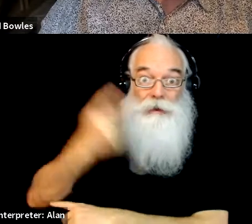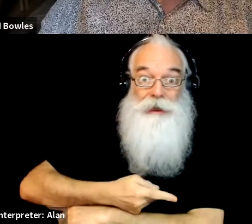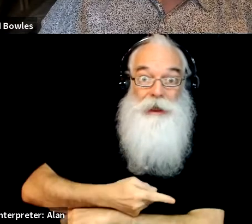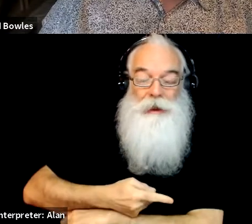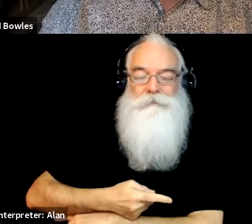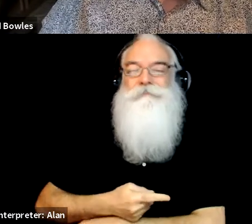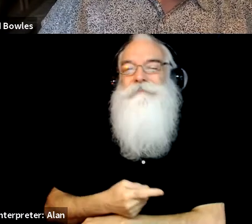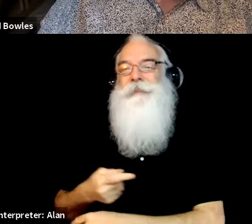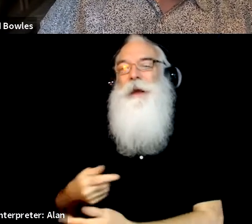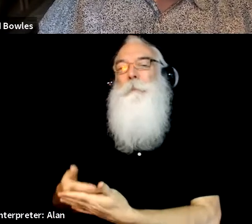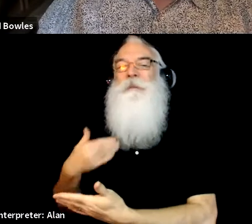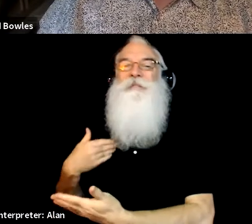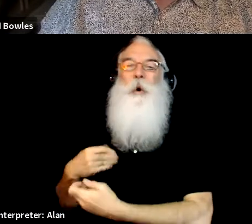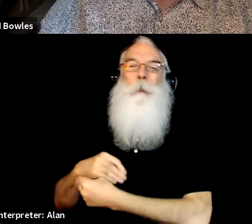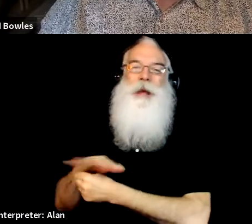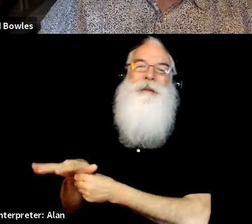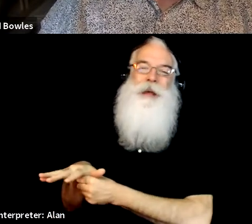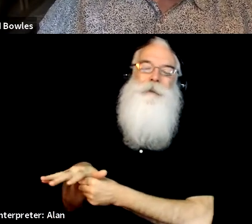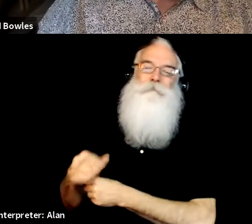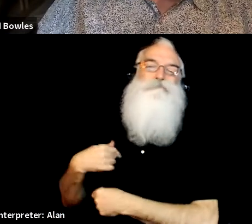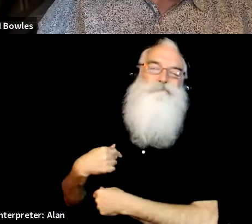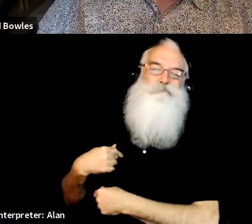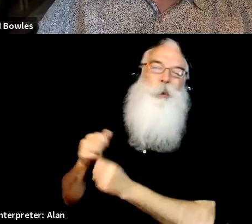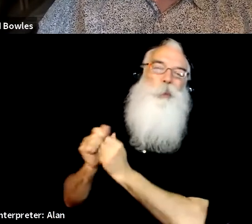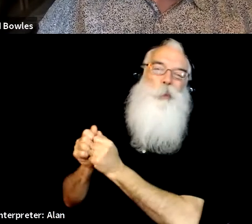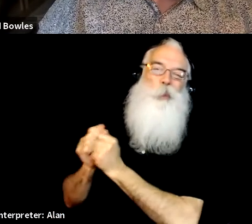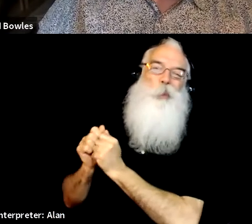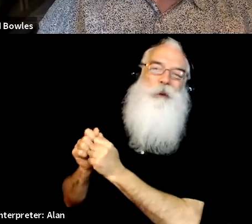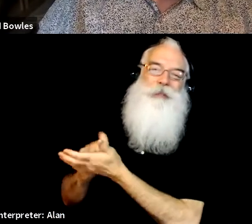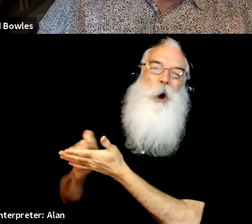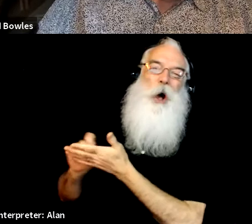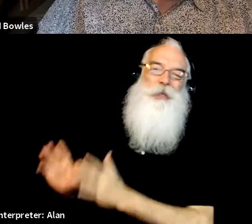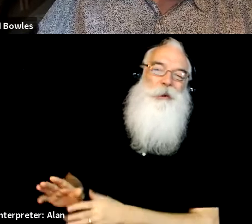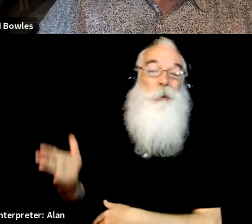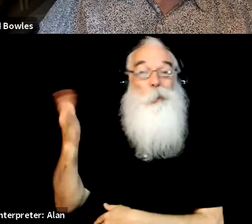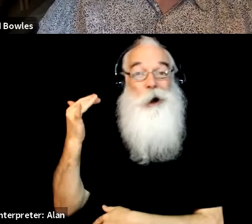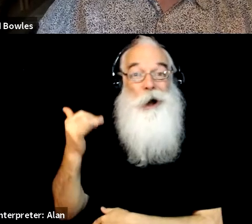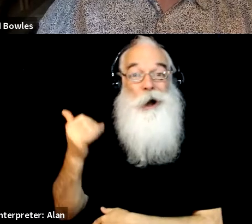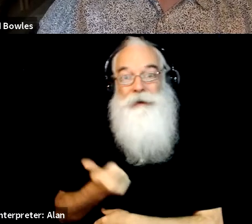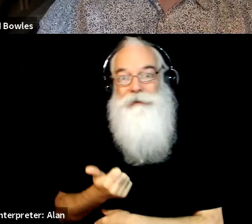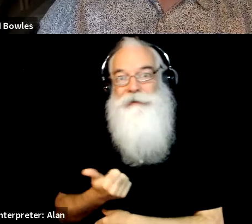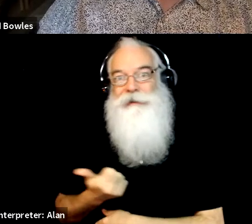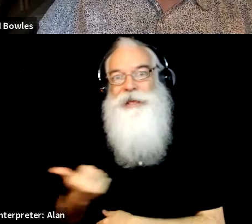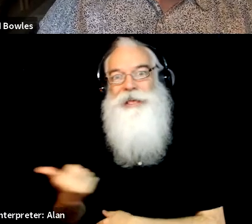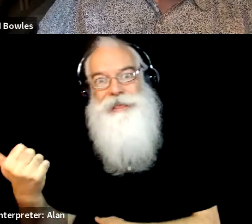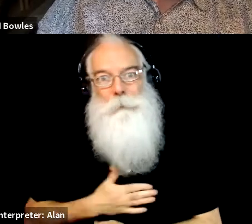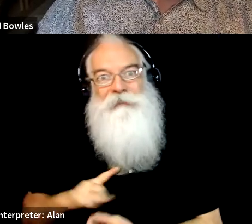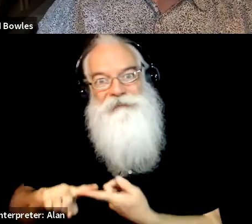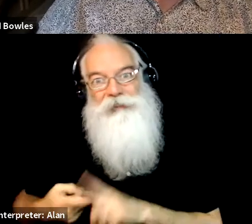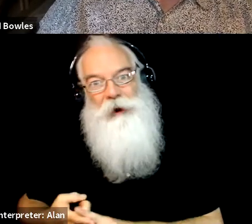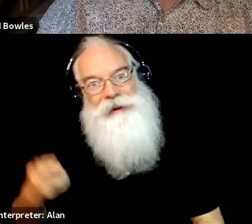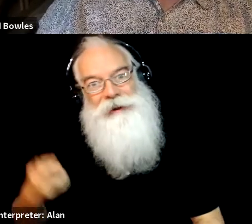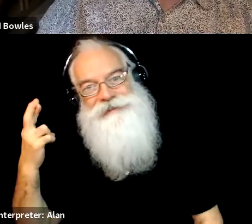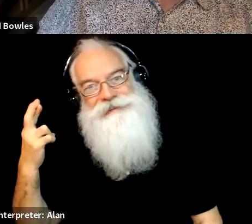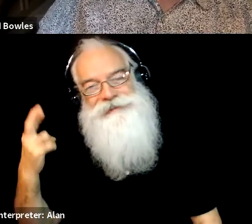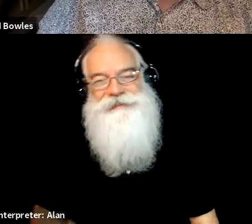I often spent days with authors because like most of my friends are authors. And so I was thinking about this, like how, I mean,